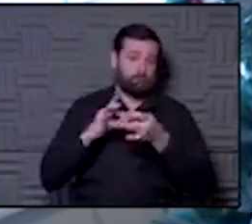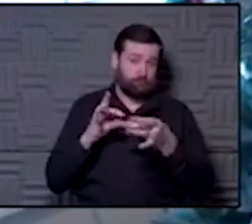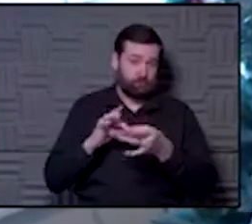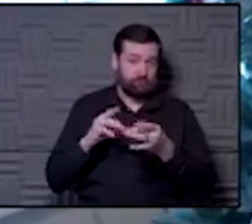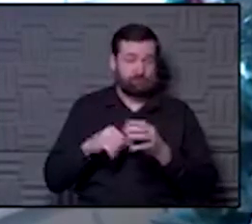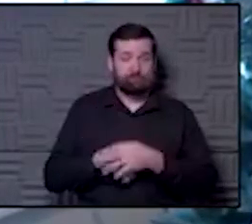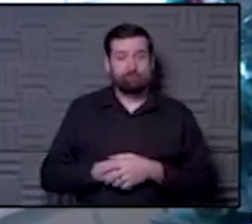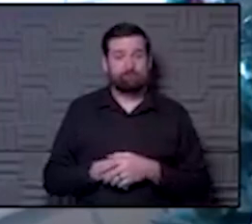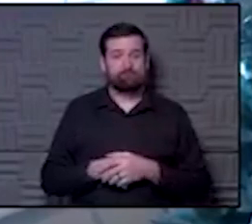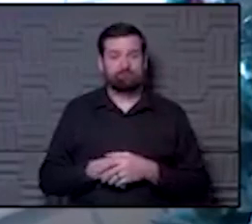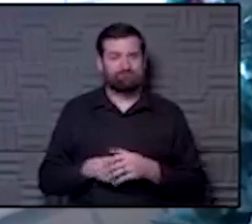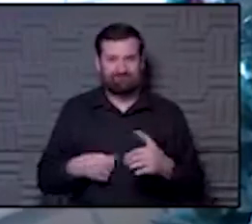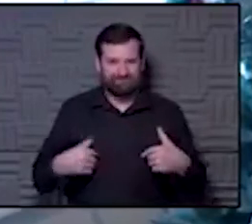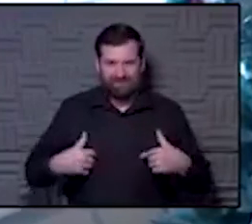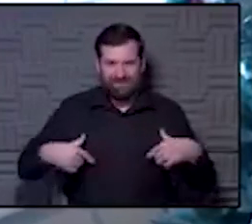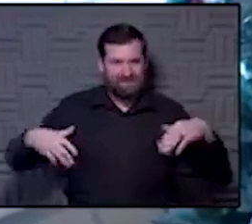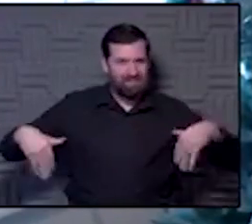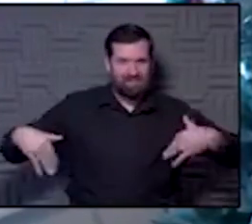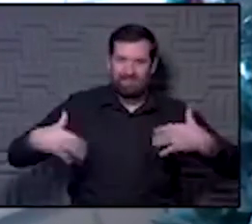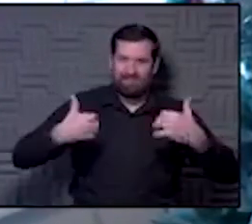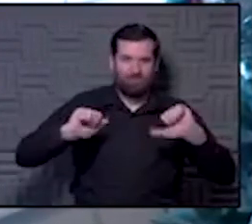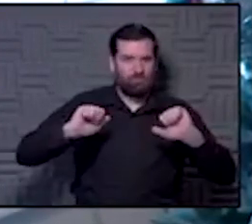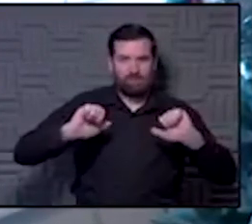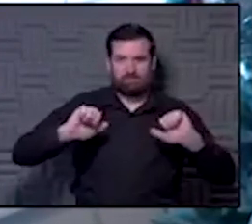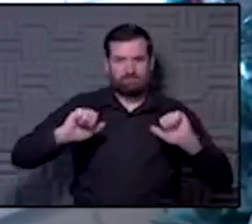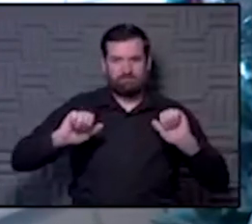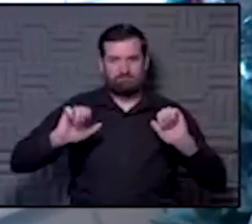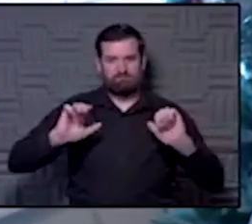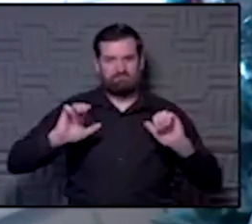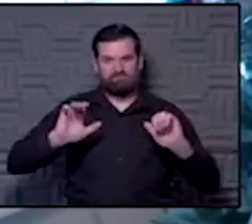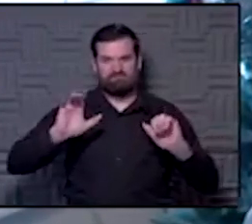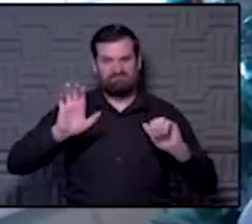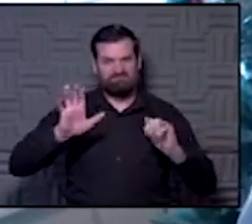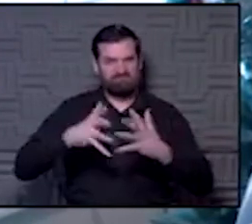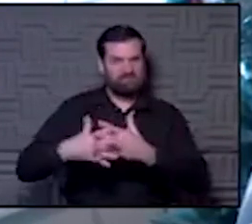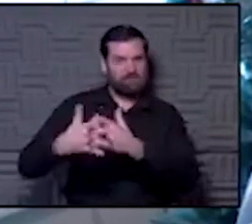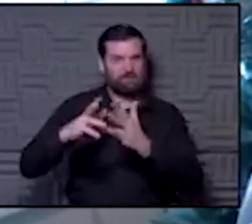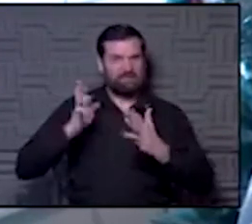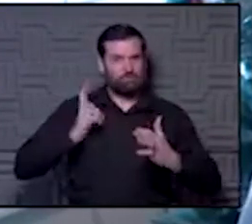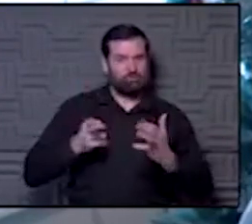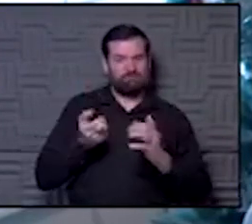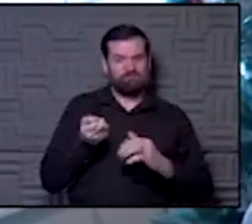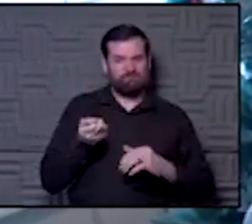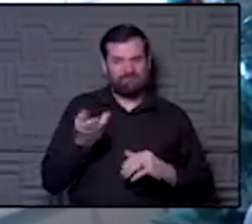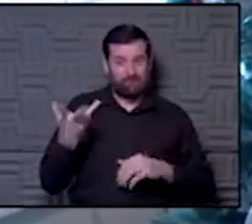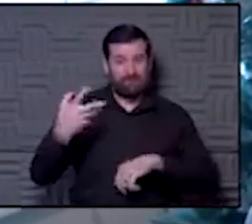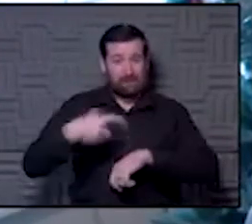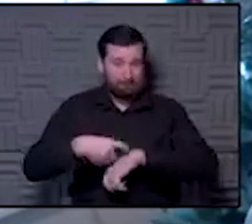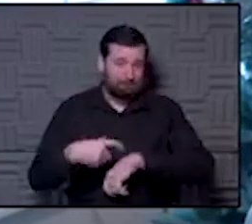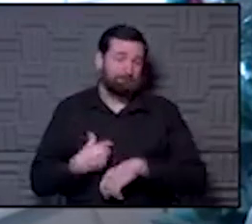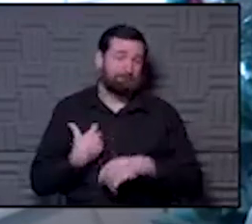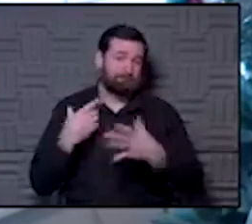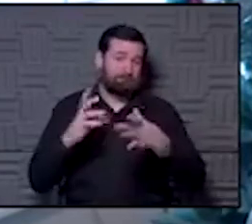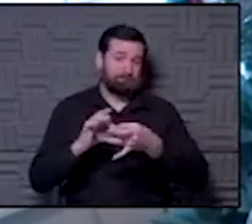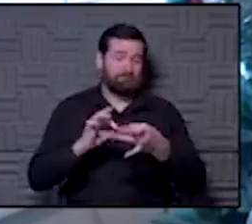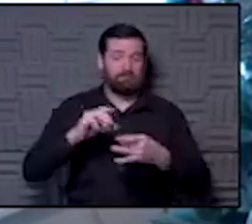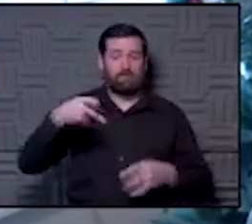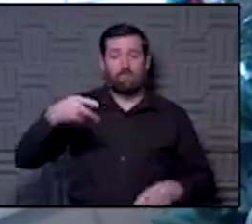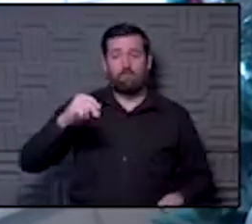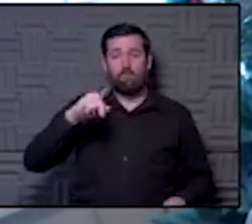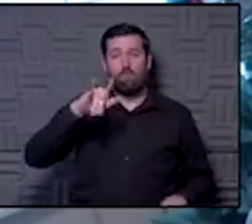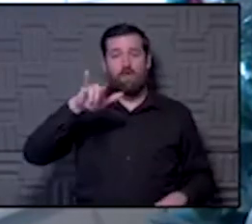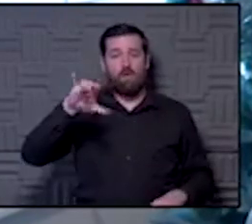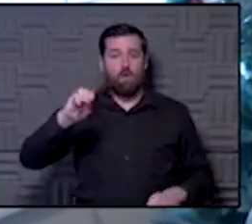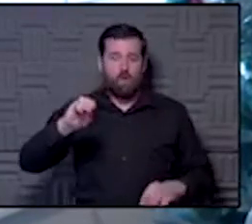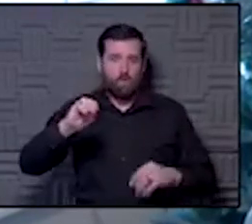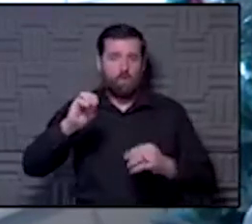you we've not really tried anything like this in American history. A couple of times I've mentioned the polio campaigns in